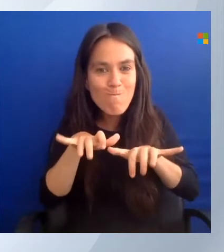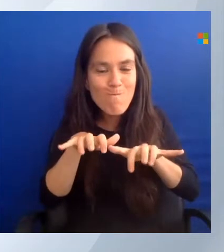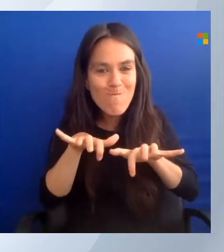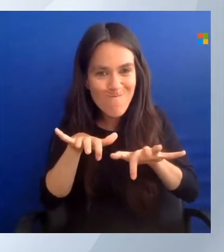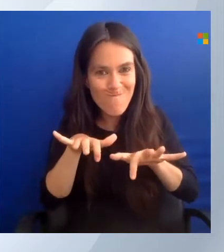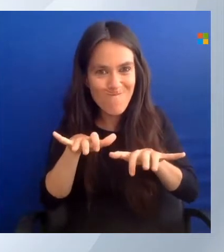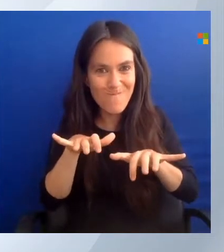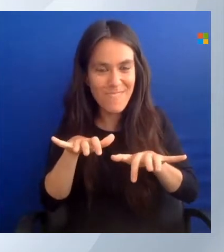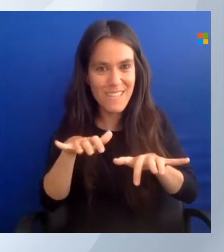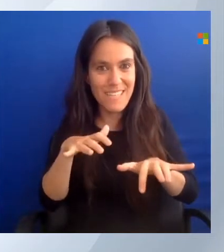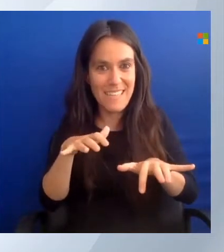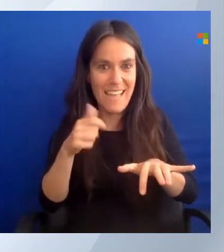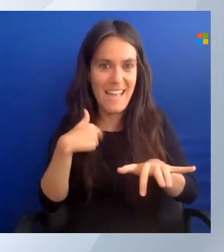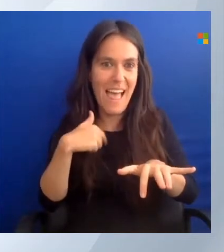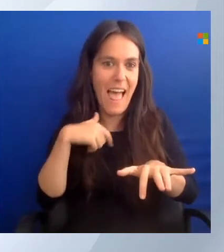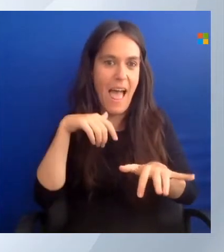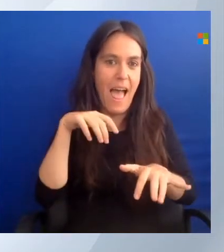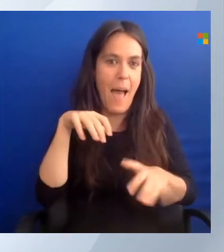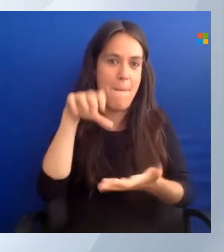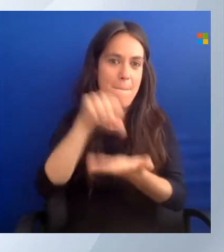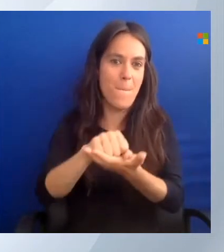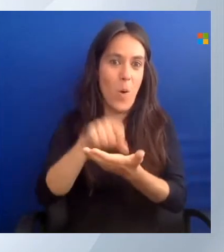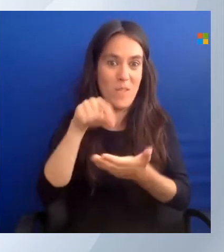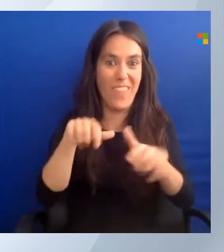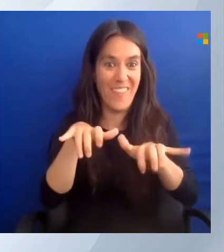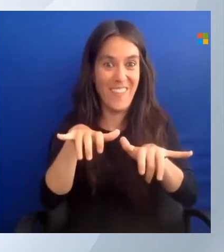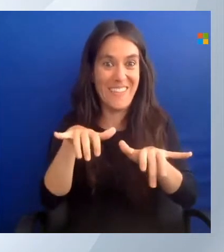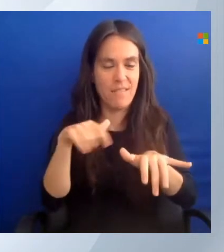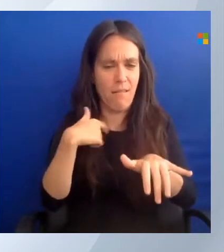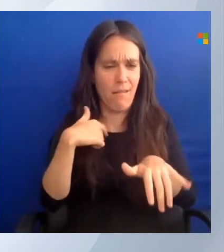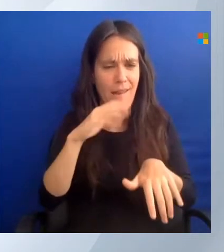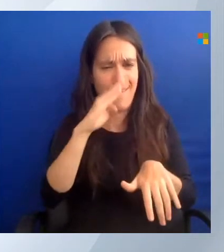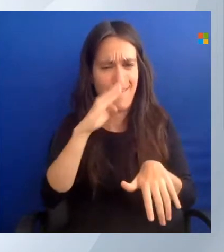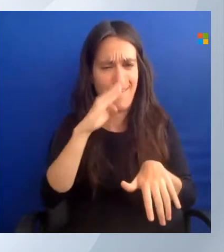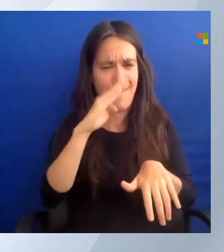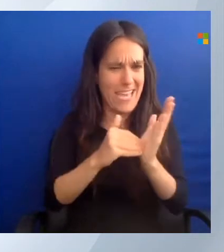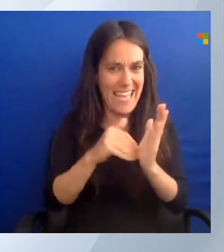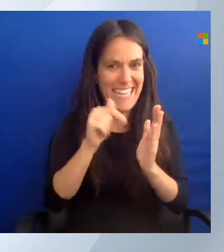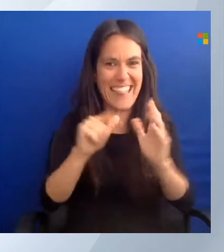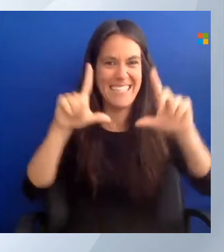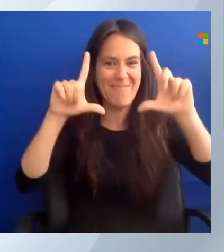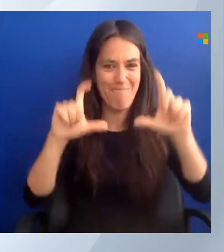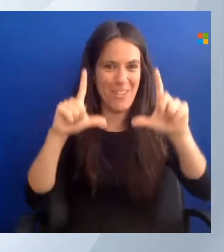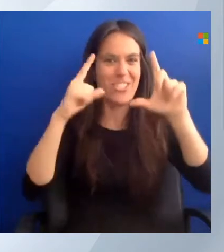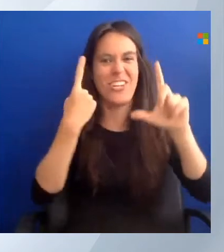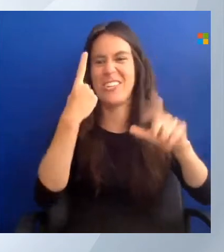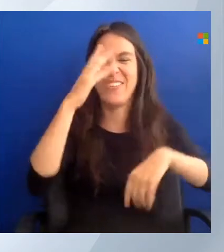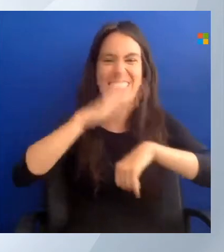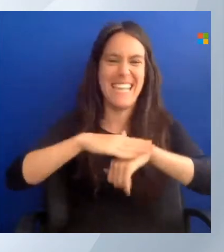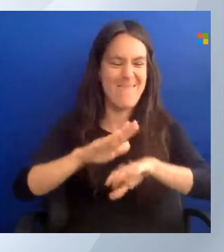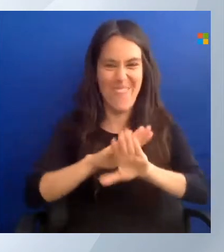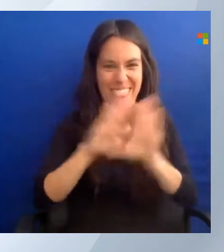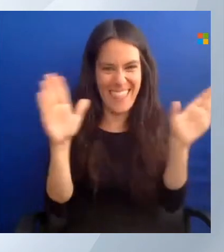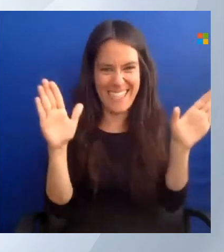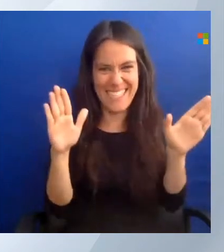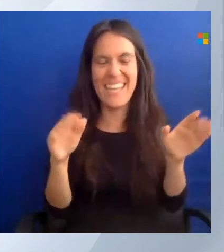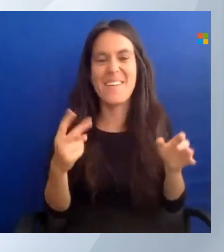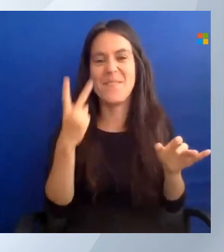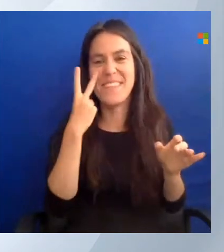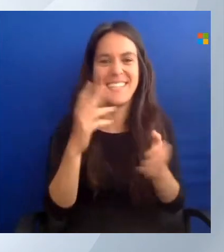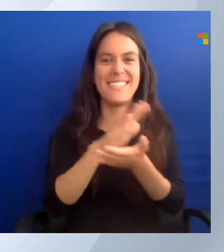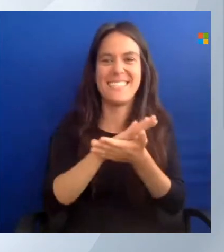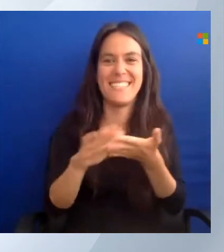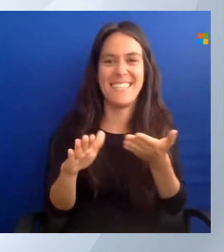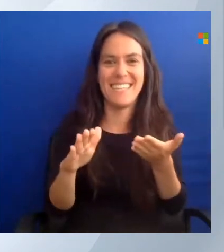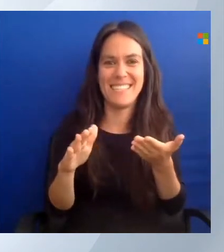do this. And no, I have never done it again after I took this photo. It was, it's nice that it's, I have no idea what the use case is,